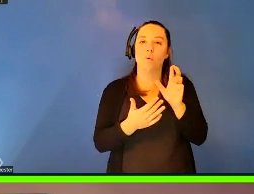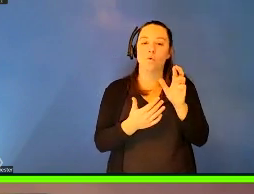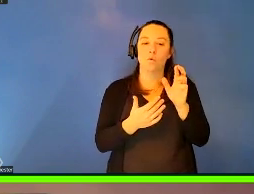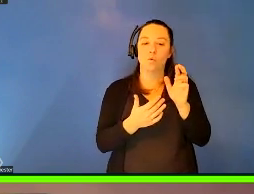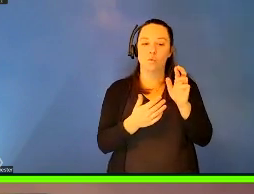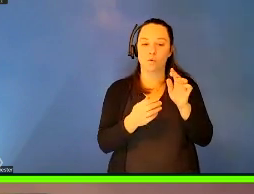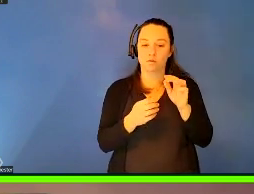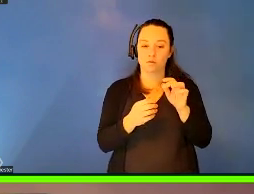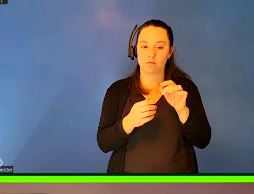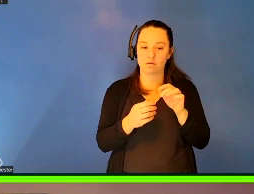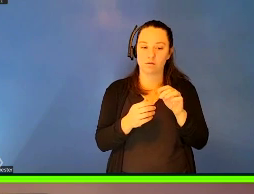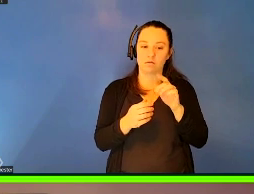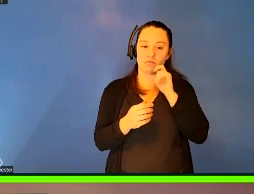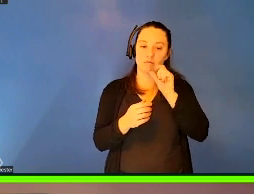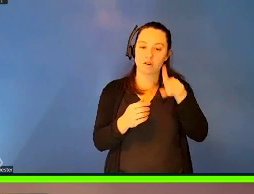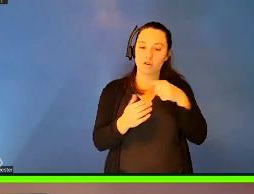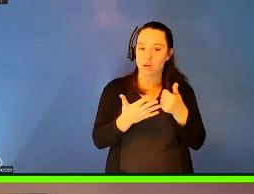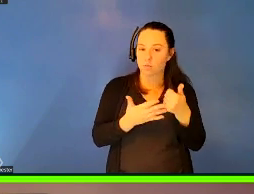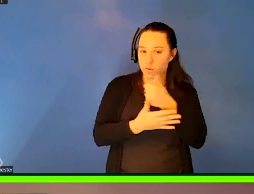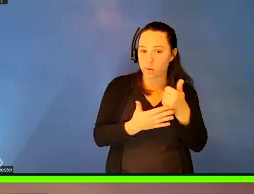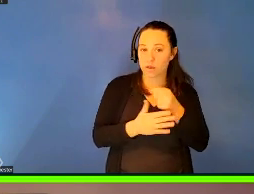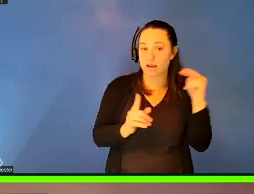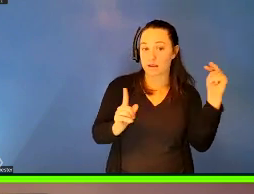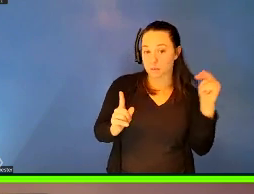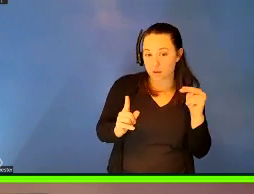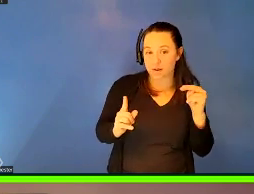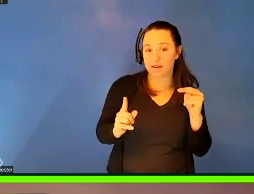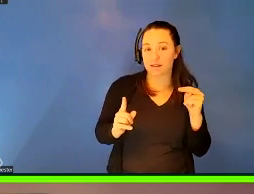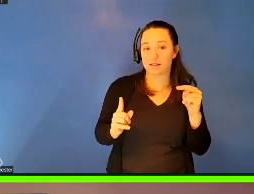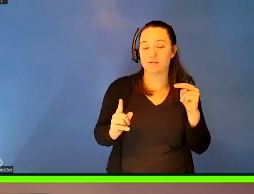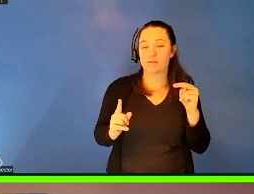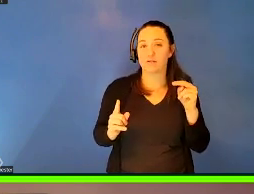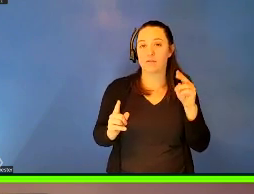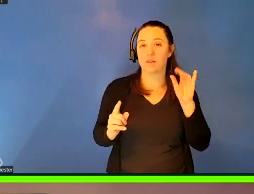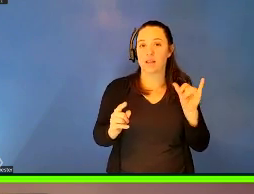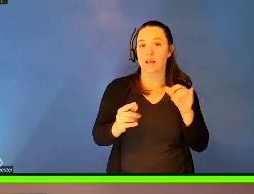prioritizing a perspective rooted in, um,